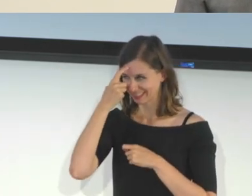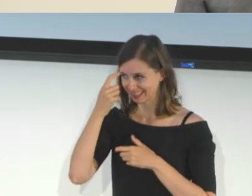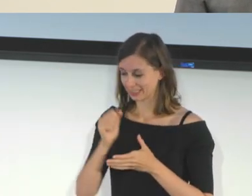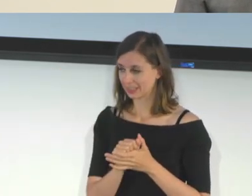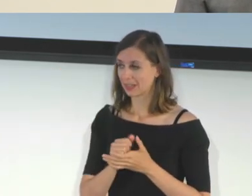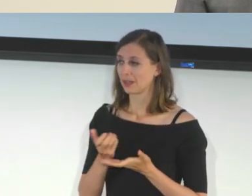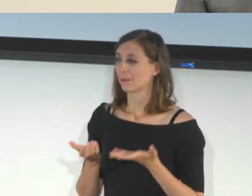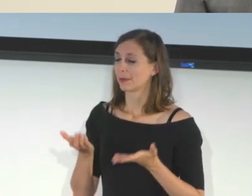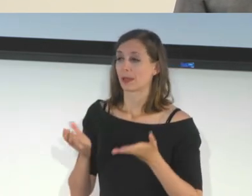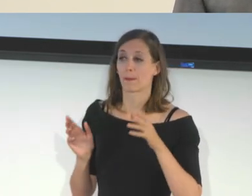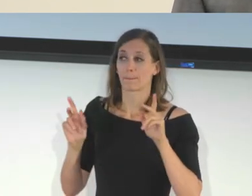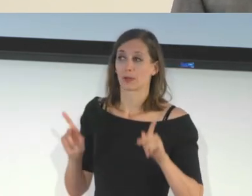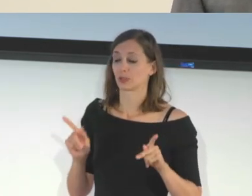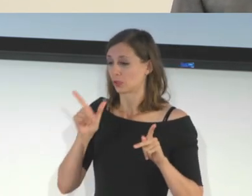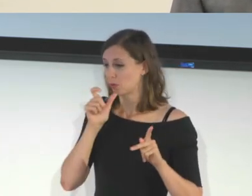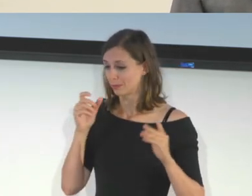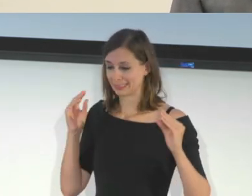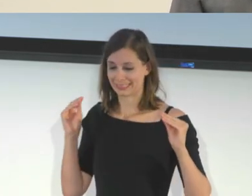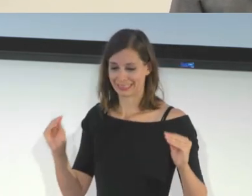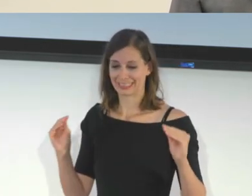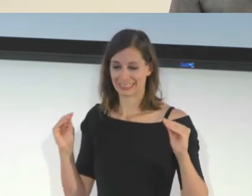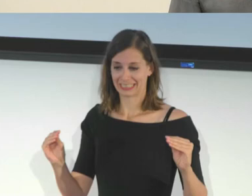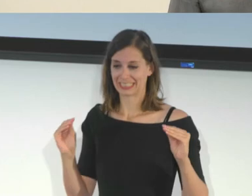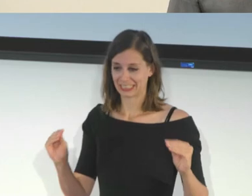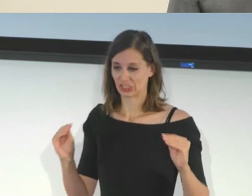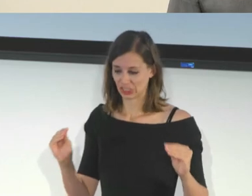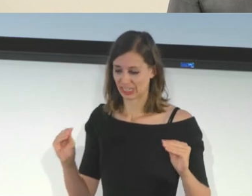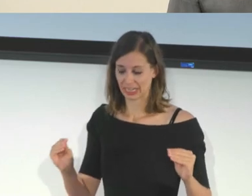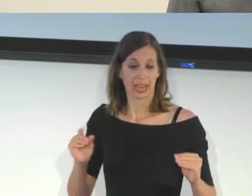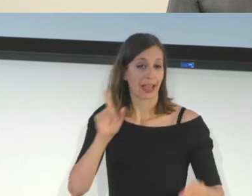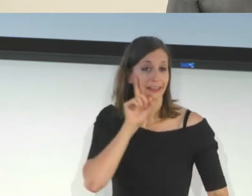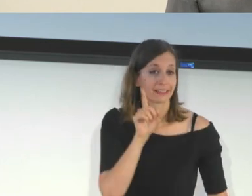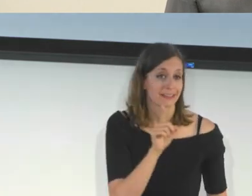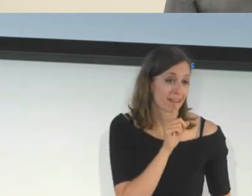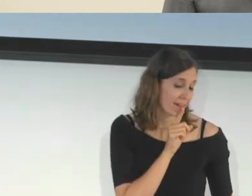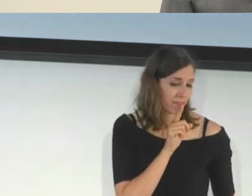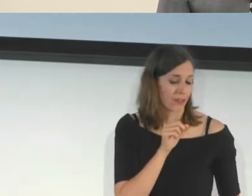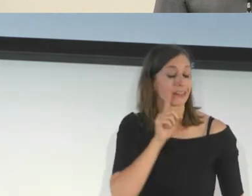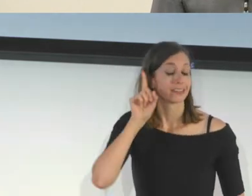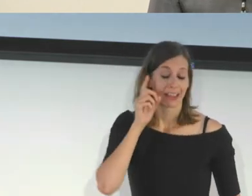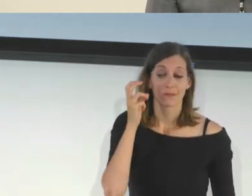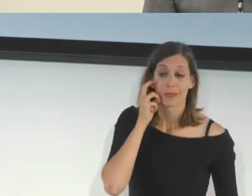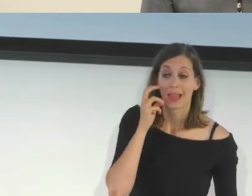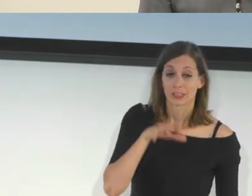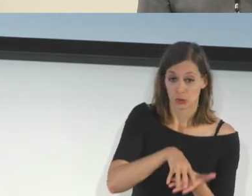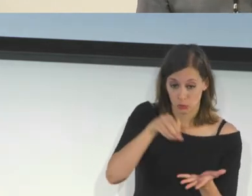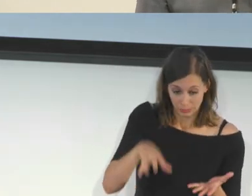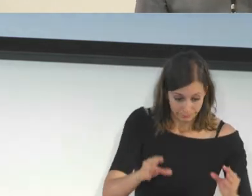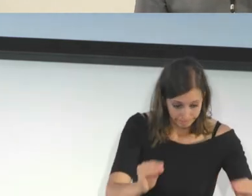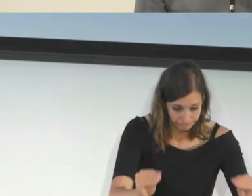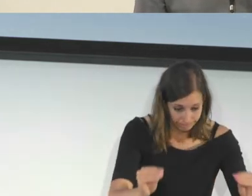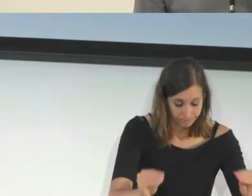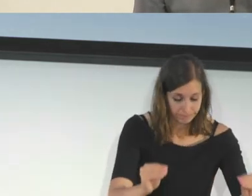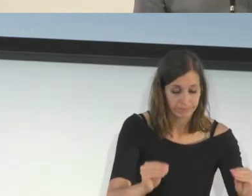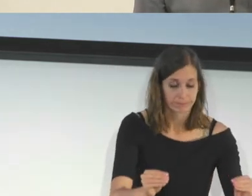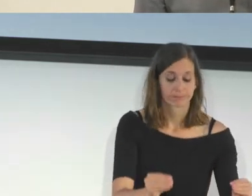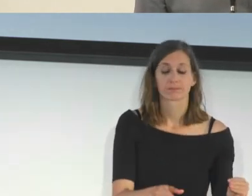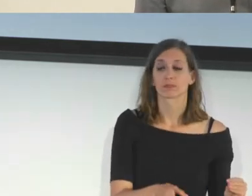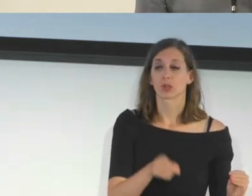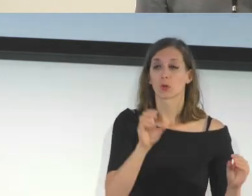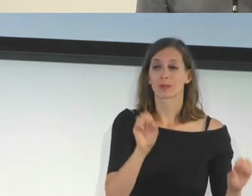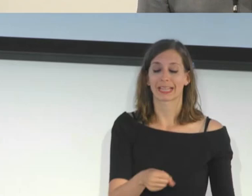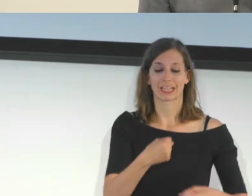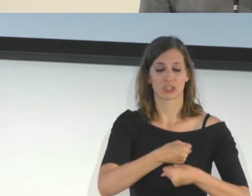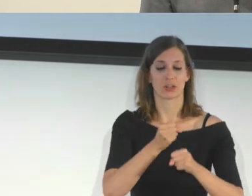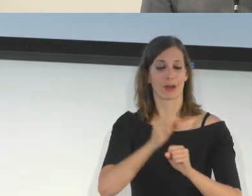is teaching a, for example, a deaf-blind student. We can generate a picture based on concepts.